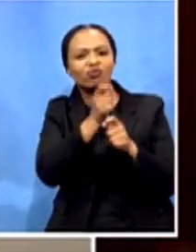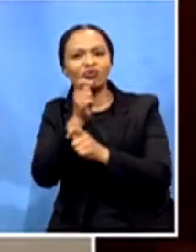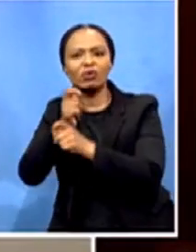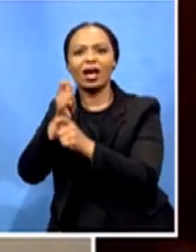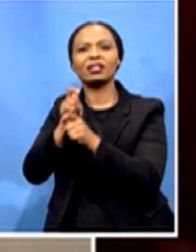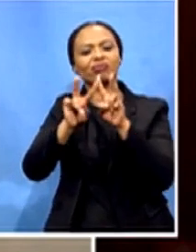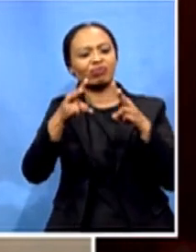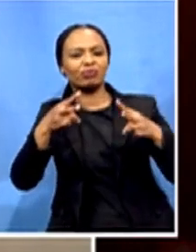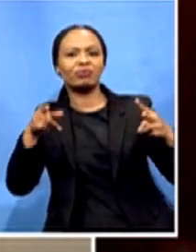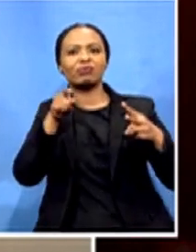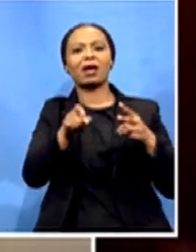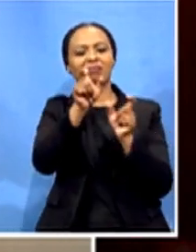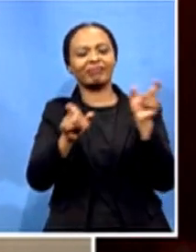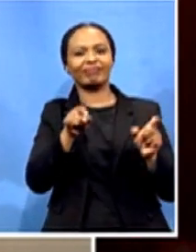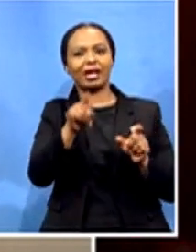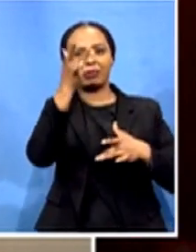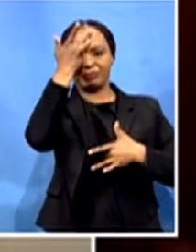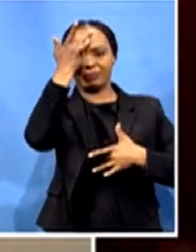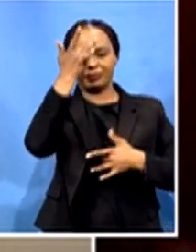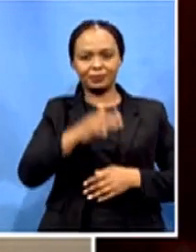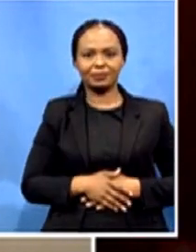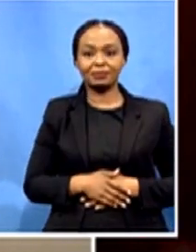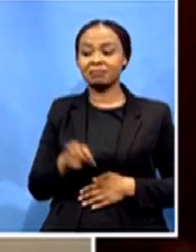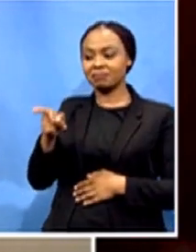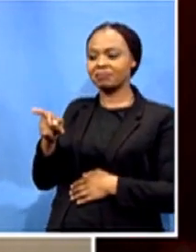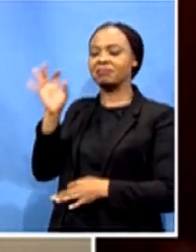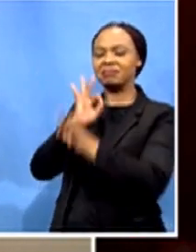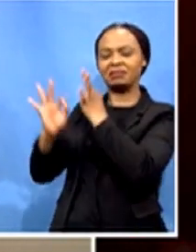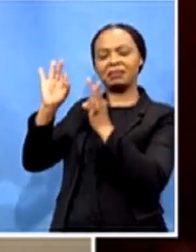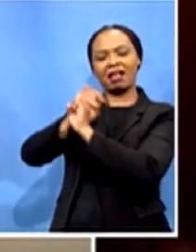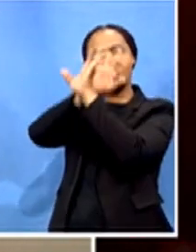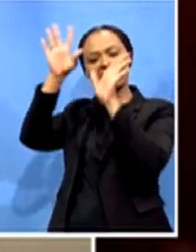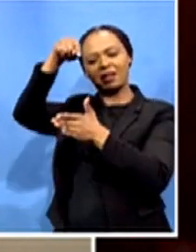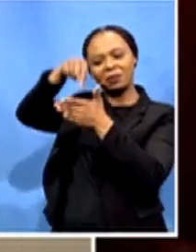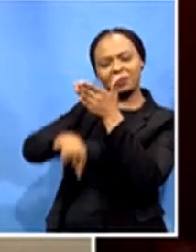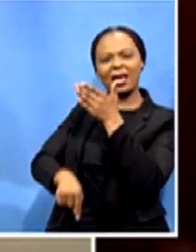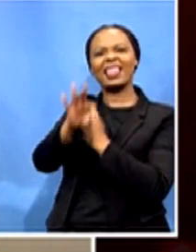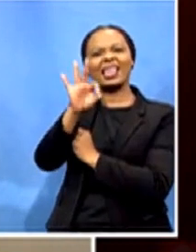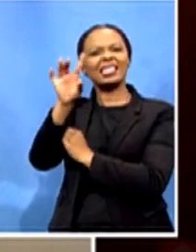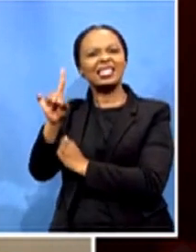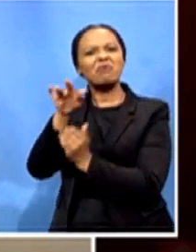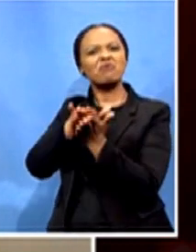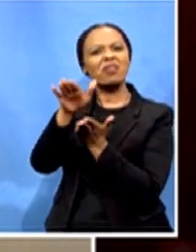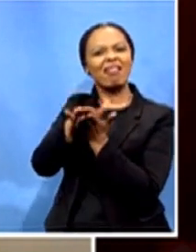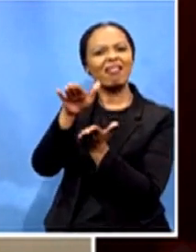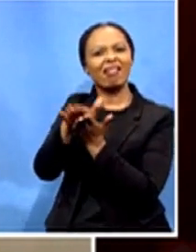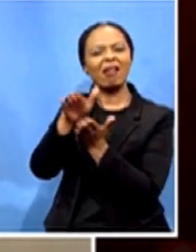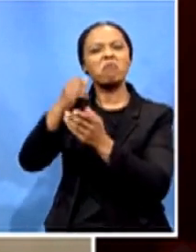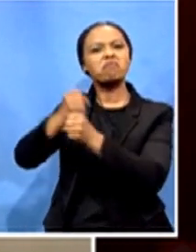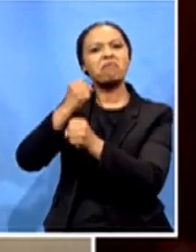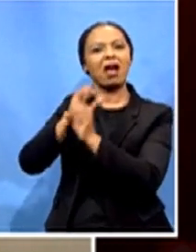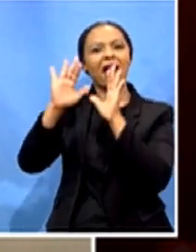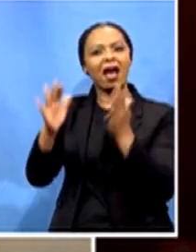by dr angosnati madushele 3d printing and coordinator at the university a very good